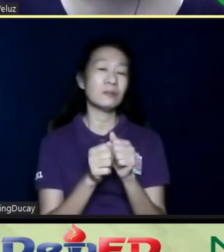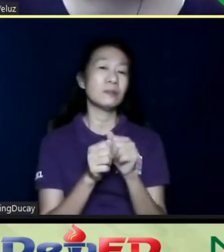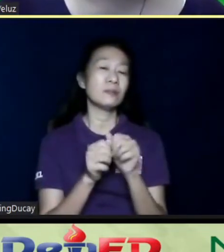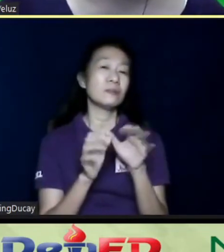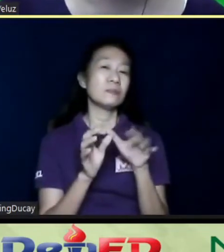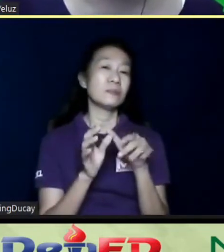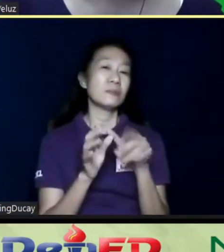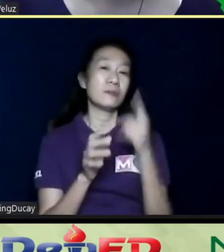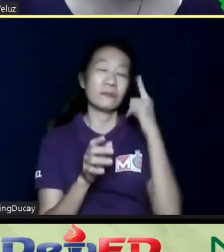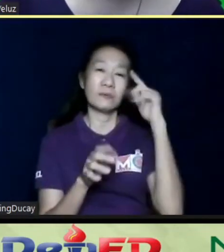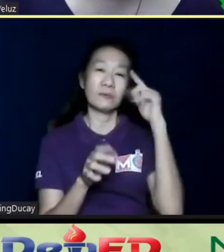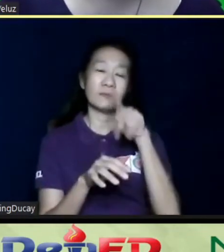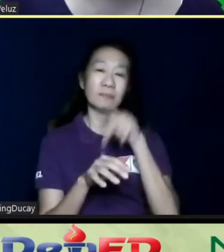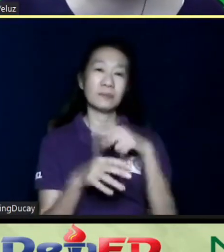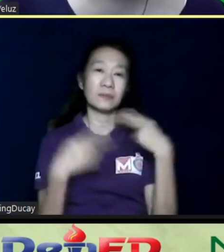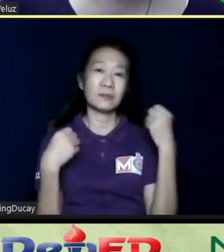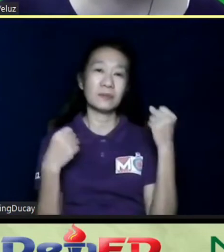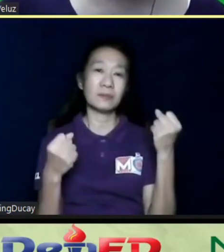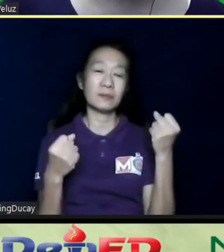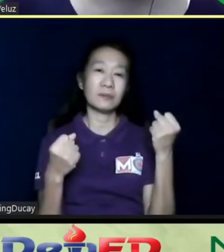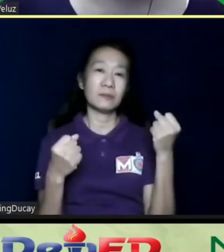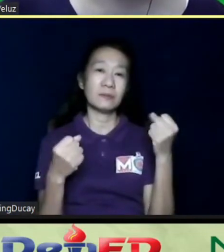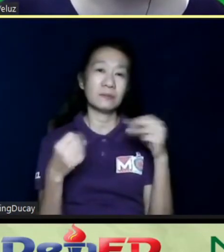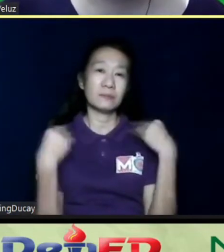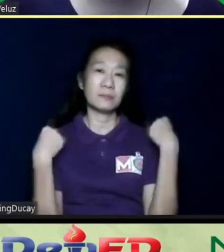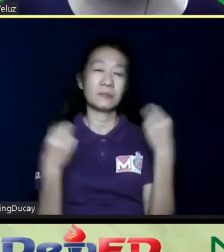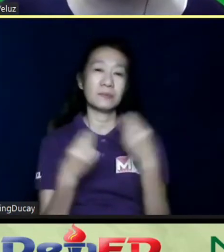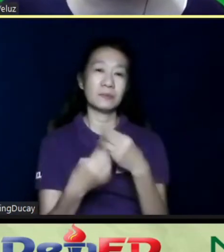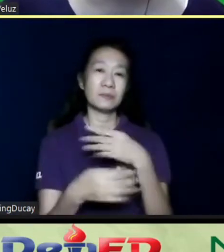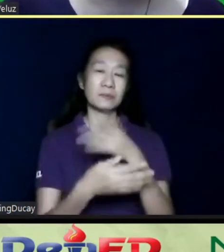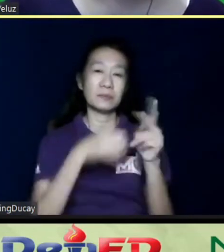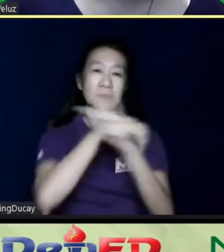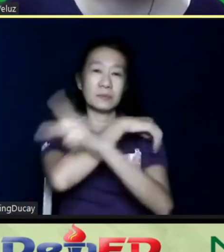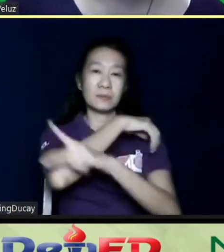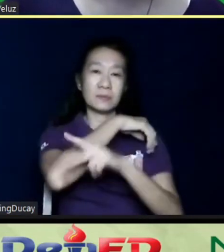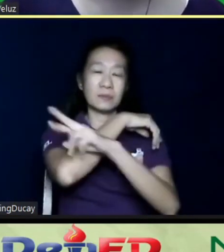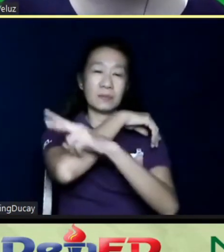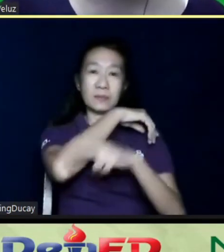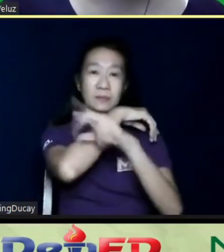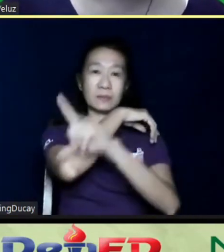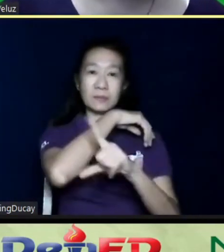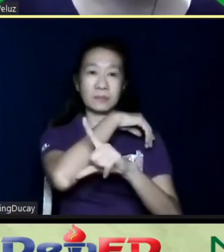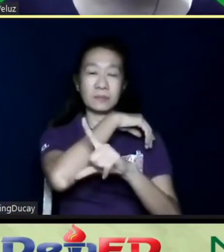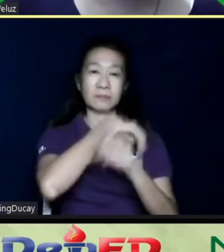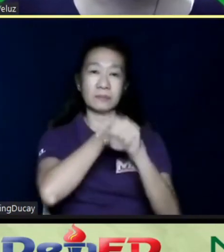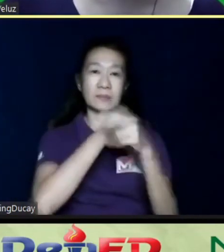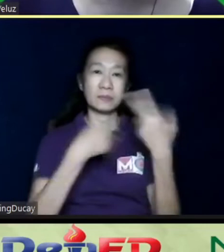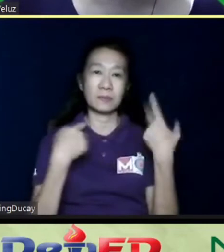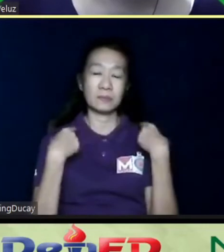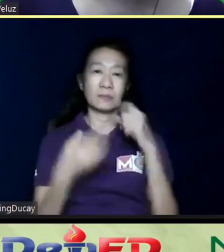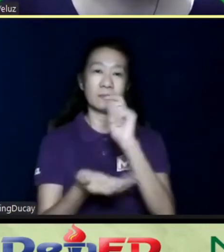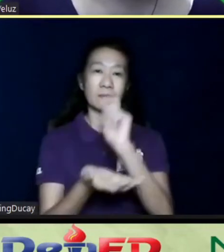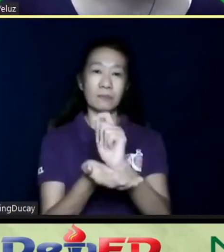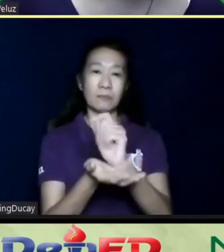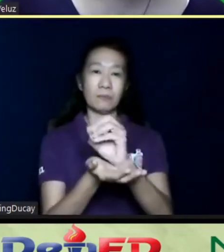for PhilHealth members where some of the regional hubs are supposed to have occupational therapists, speech pathologists,